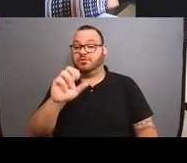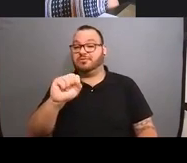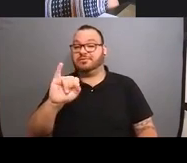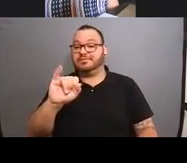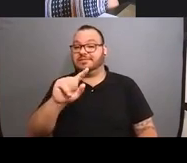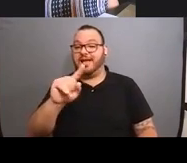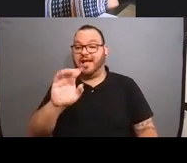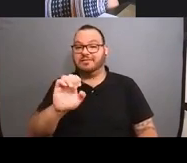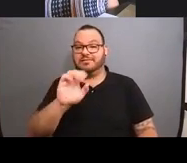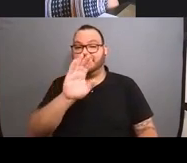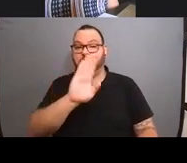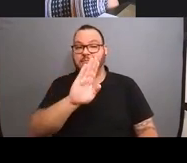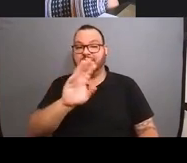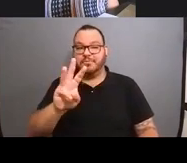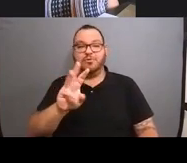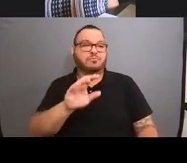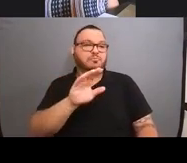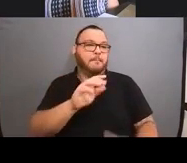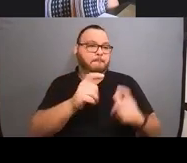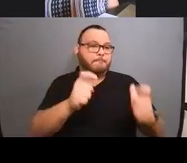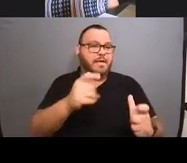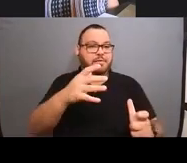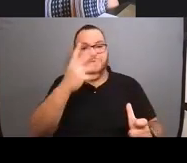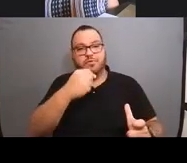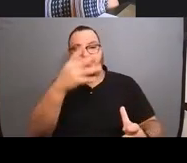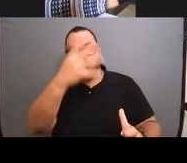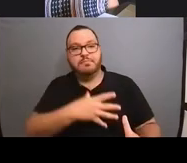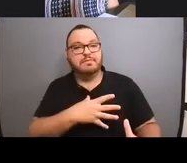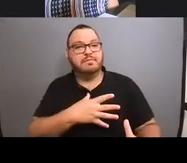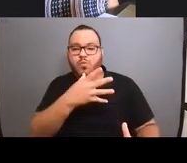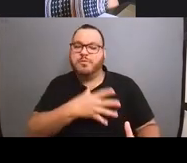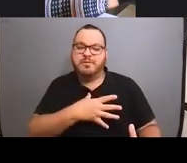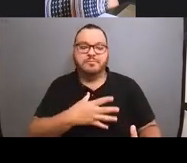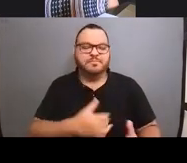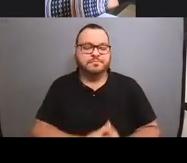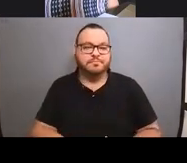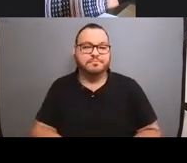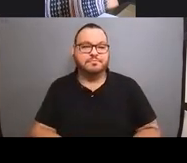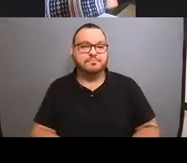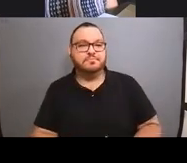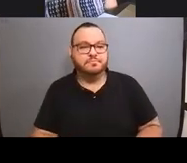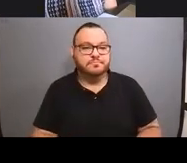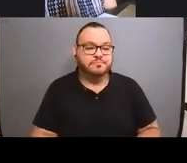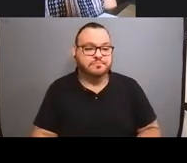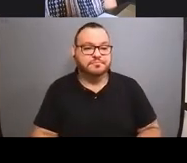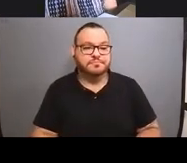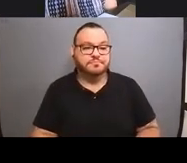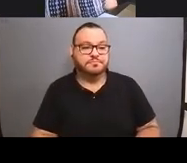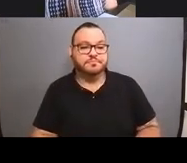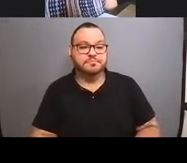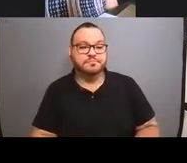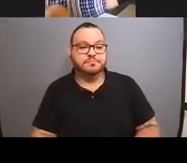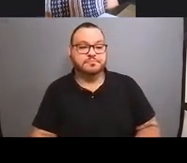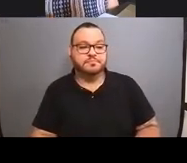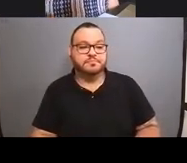asked you about super fat versus infinifat the other day, and you said something that was delightful to me. Um, I like,